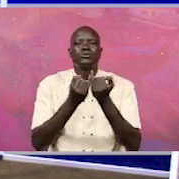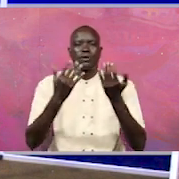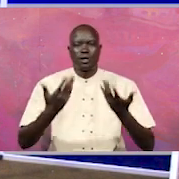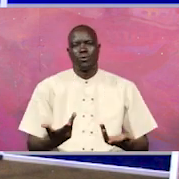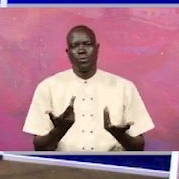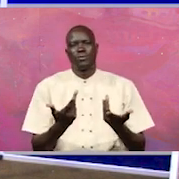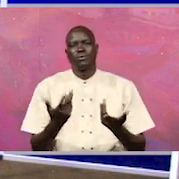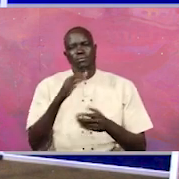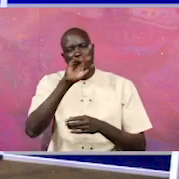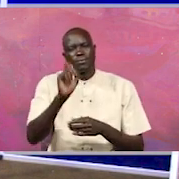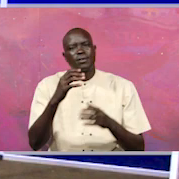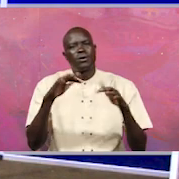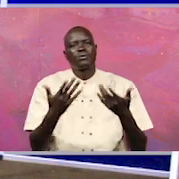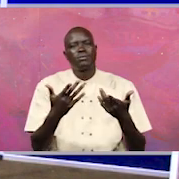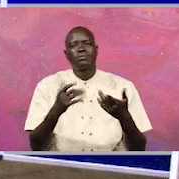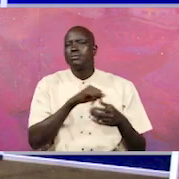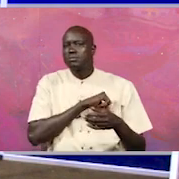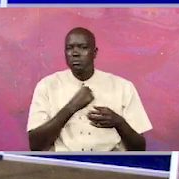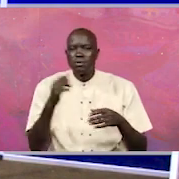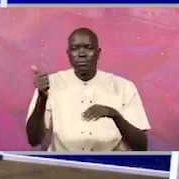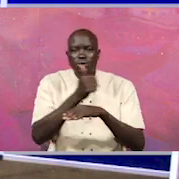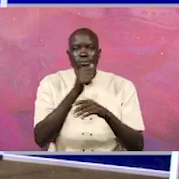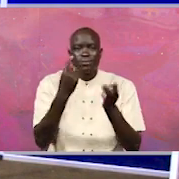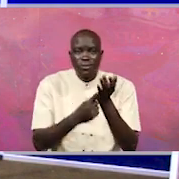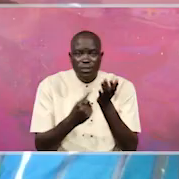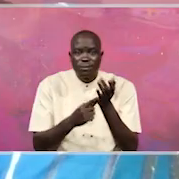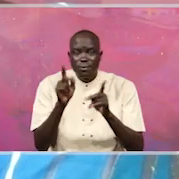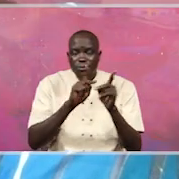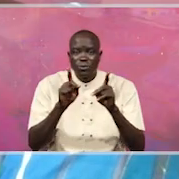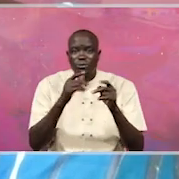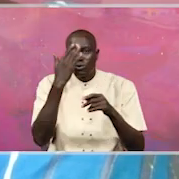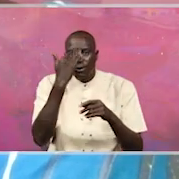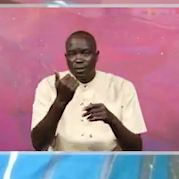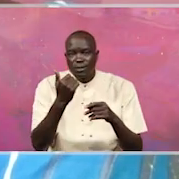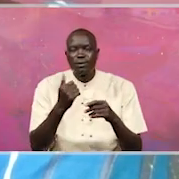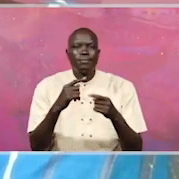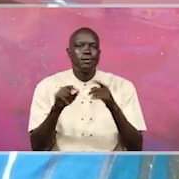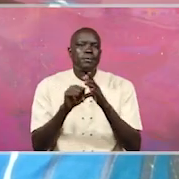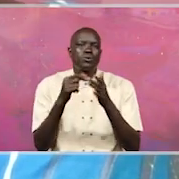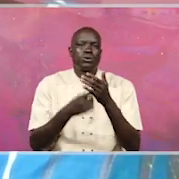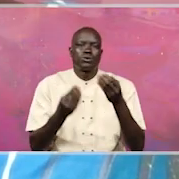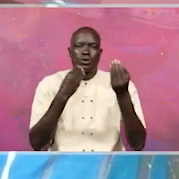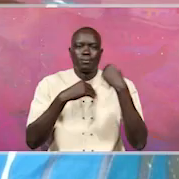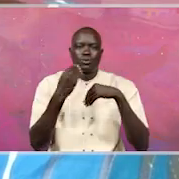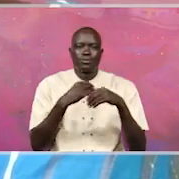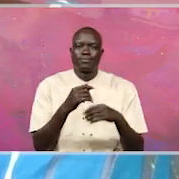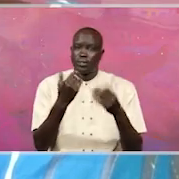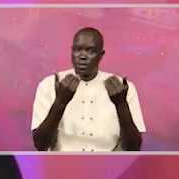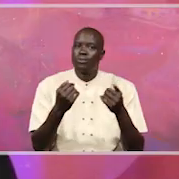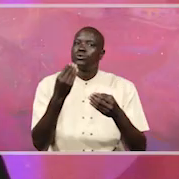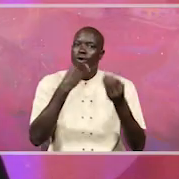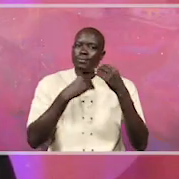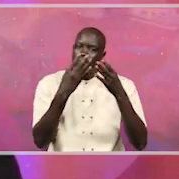don't want to employ Ugandans. But also worse still is because of the corruption that is prevalent. So let's first deal with the corruption.